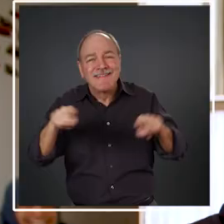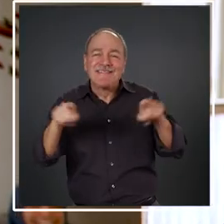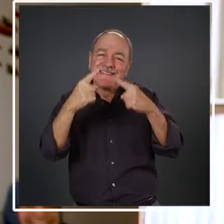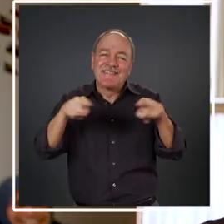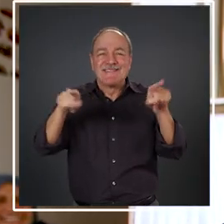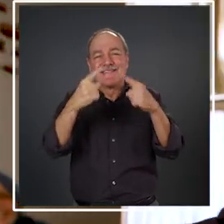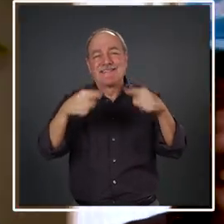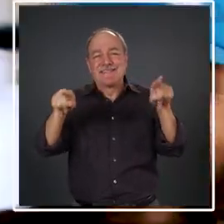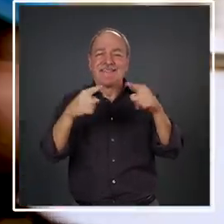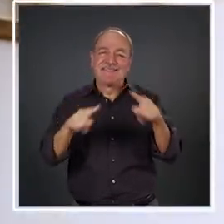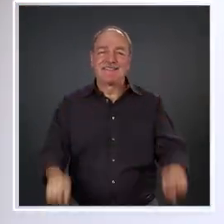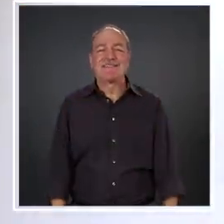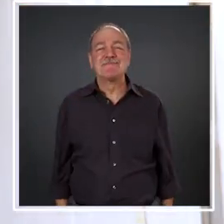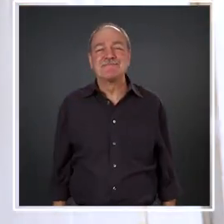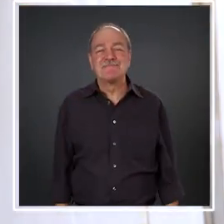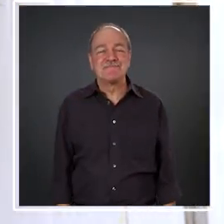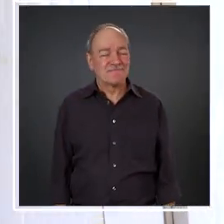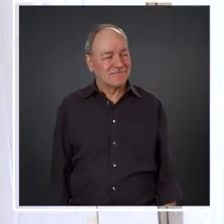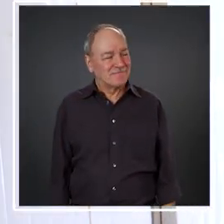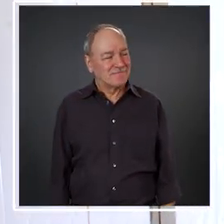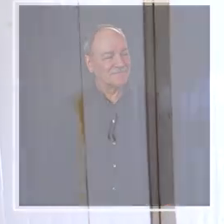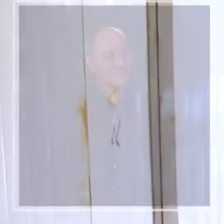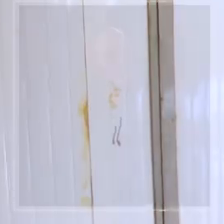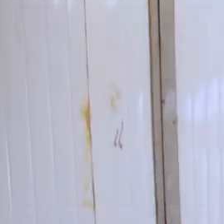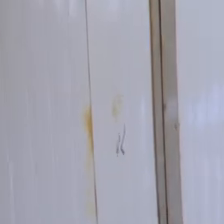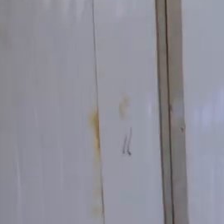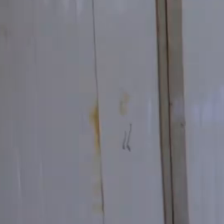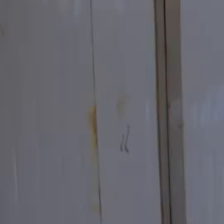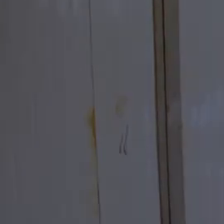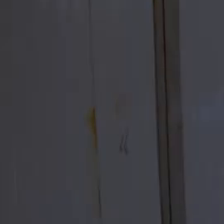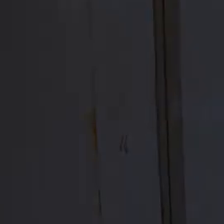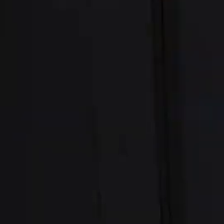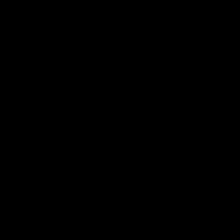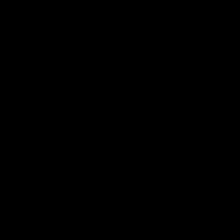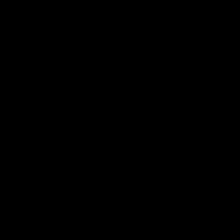shark do do do do do. Daddy shark do do Hamza sings with Ahmed. The place place there is a bridge in there. When